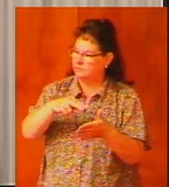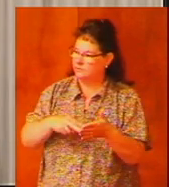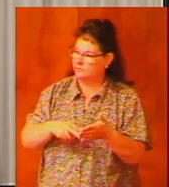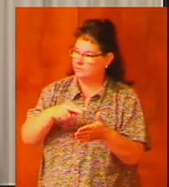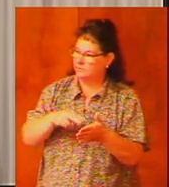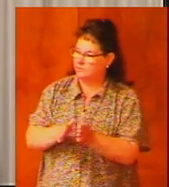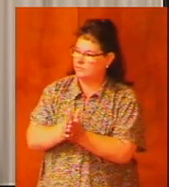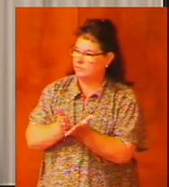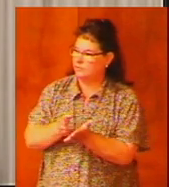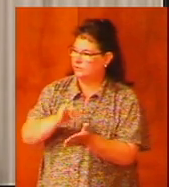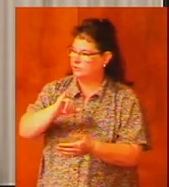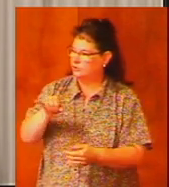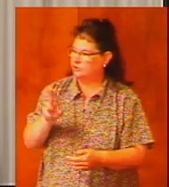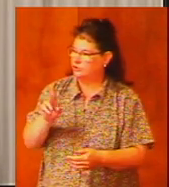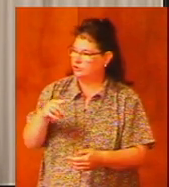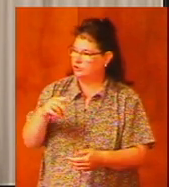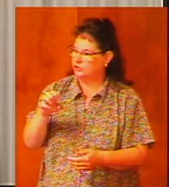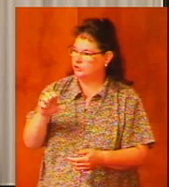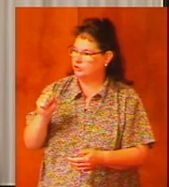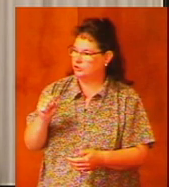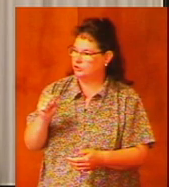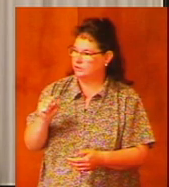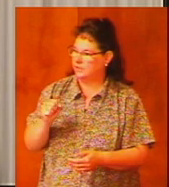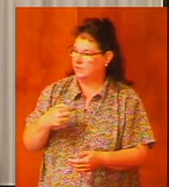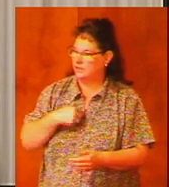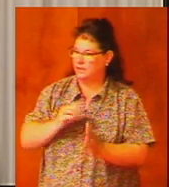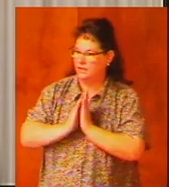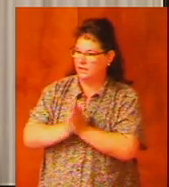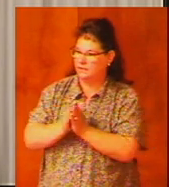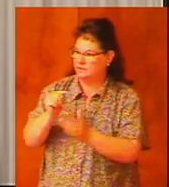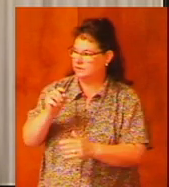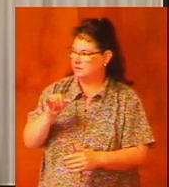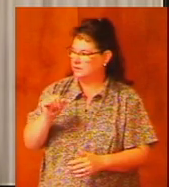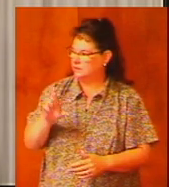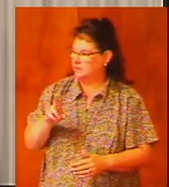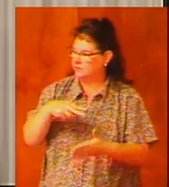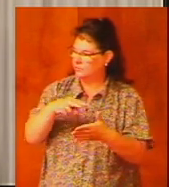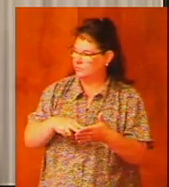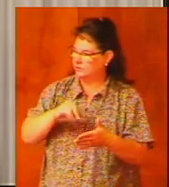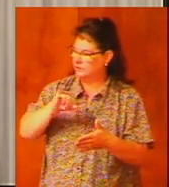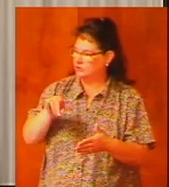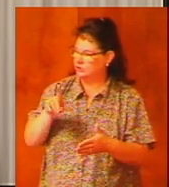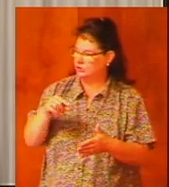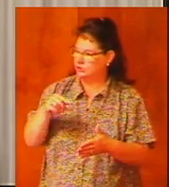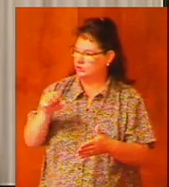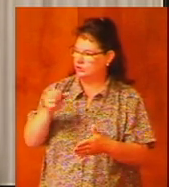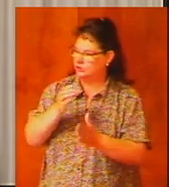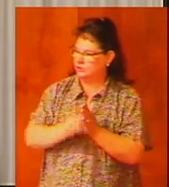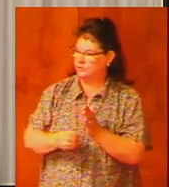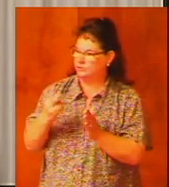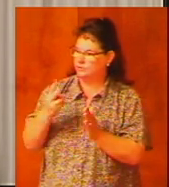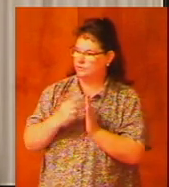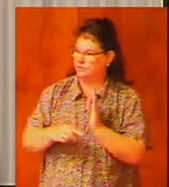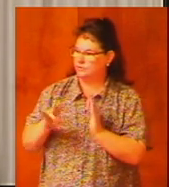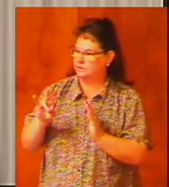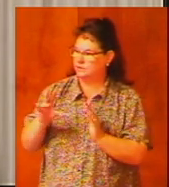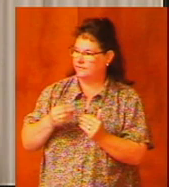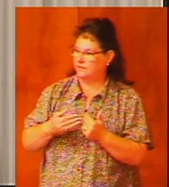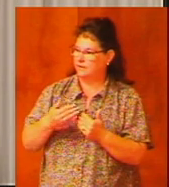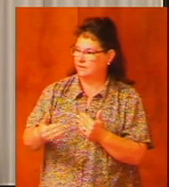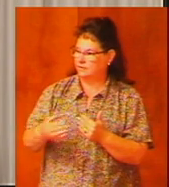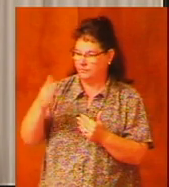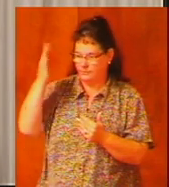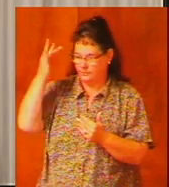at the book of Judges. And I asked Taylor to read Judges chapter 2, verses 7 and following,